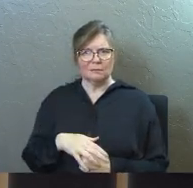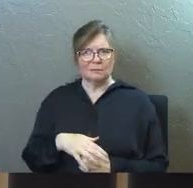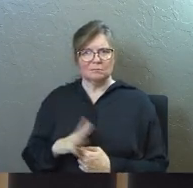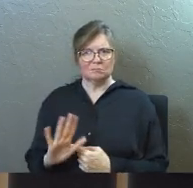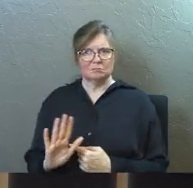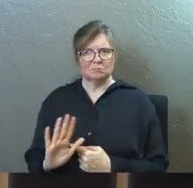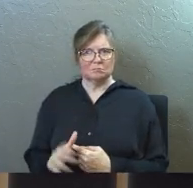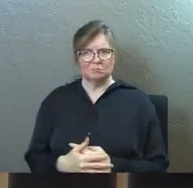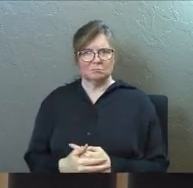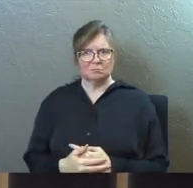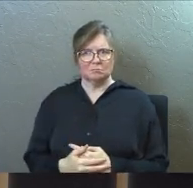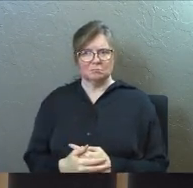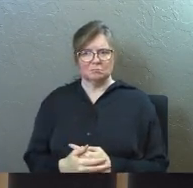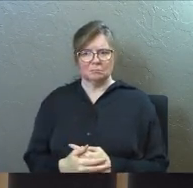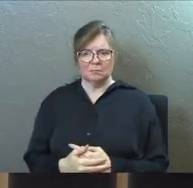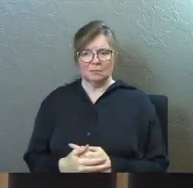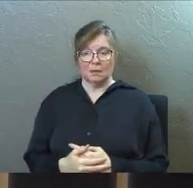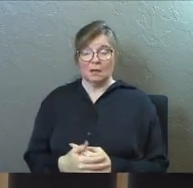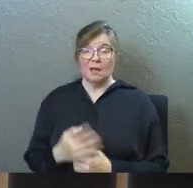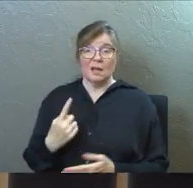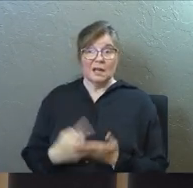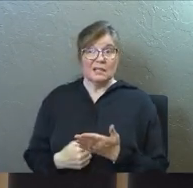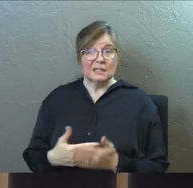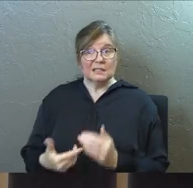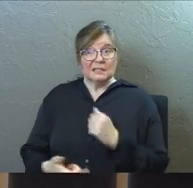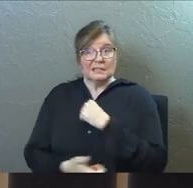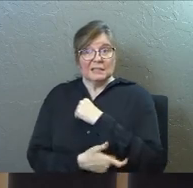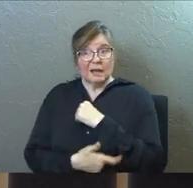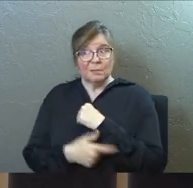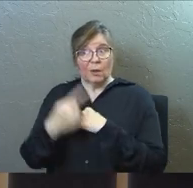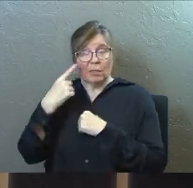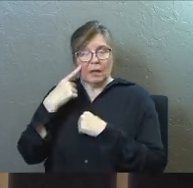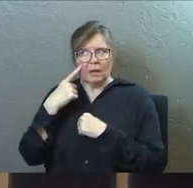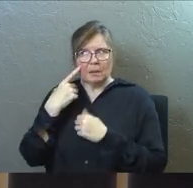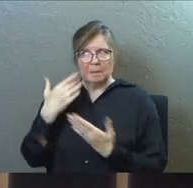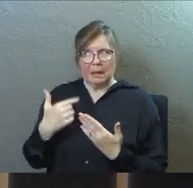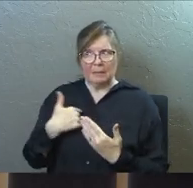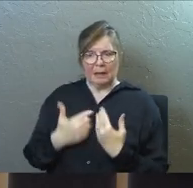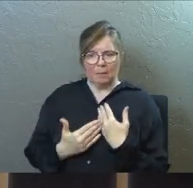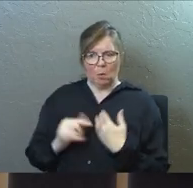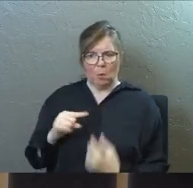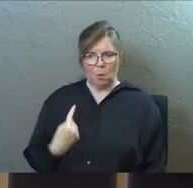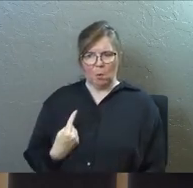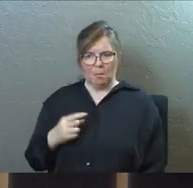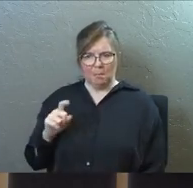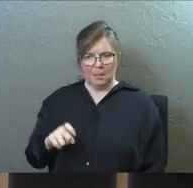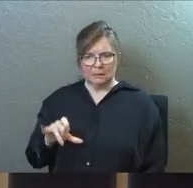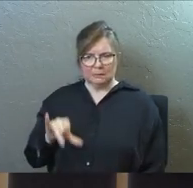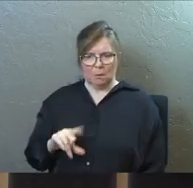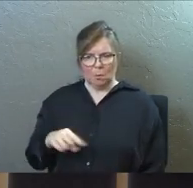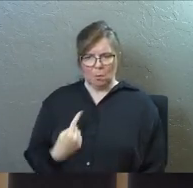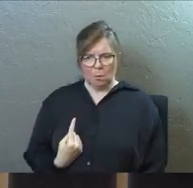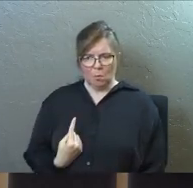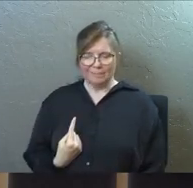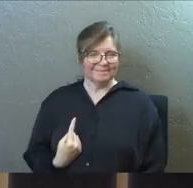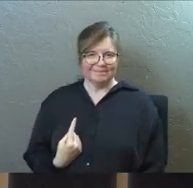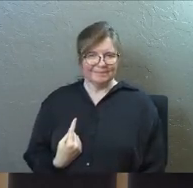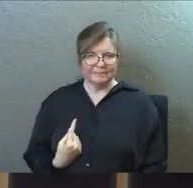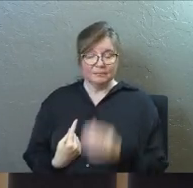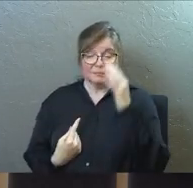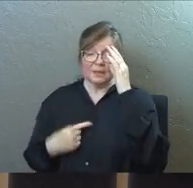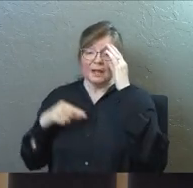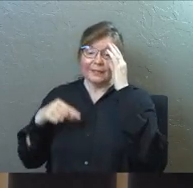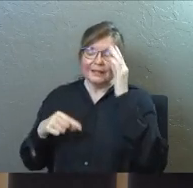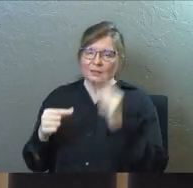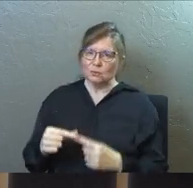thing out alone, and you got to keep in mind, this particular church plant is unique, because it's not like modern times,